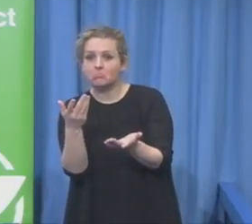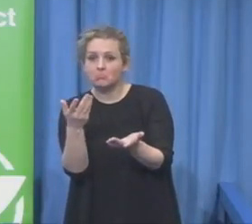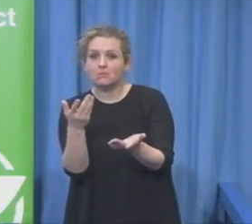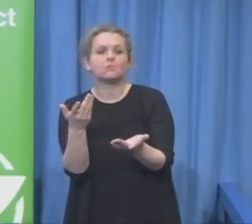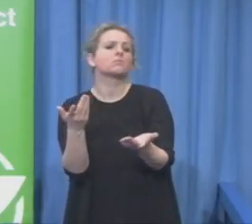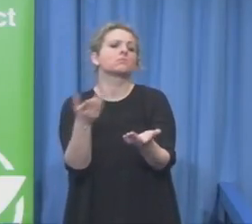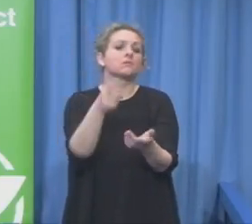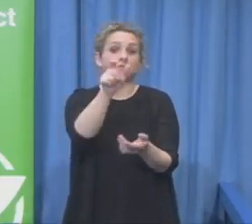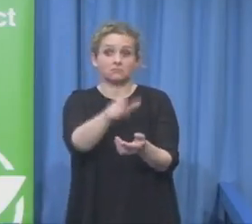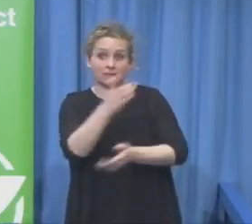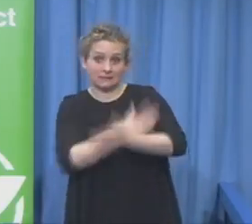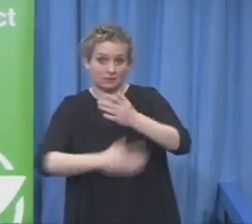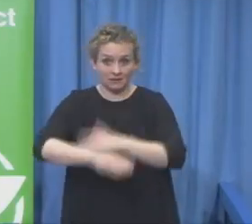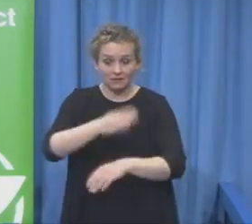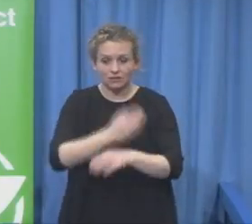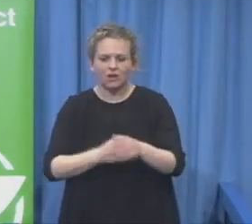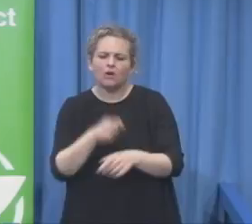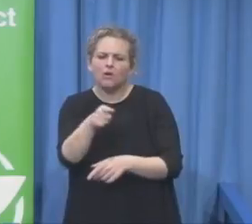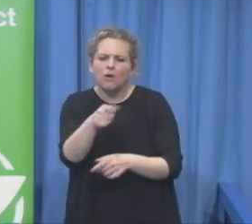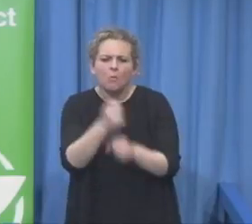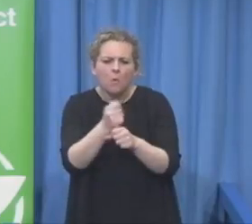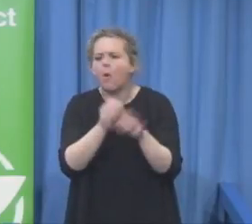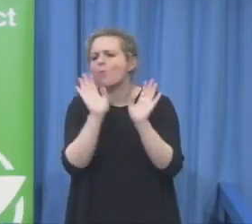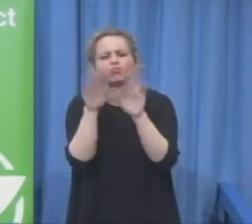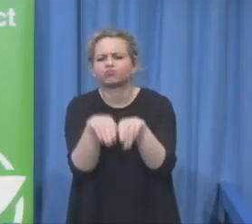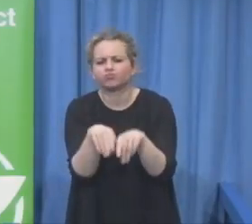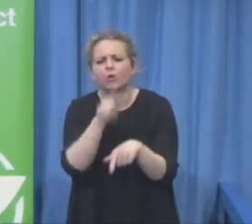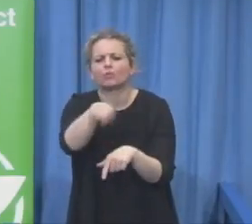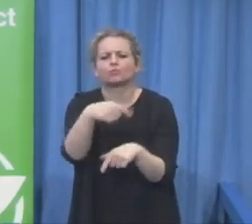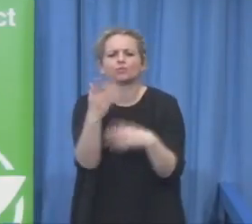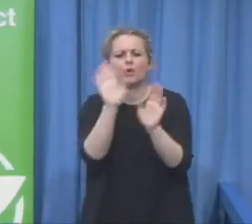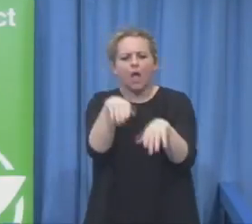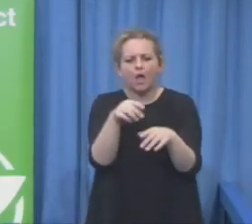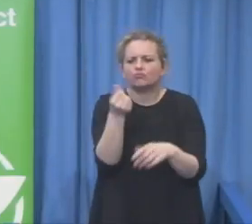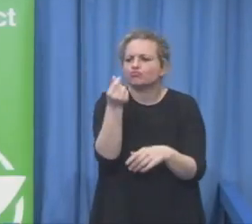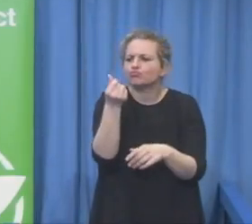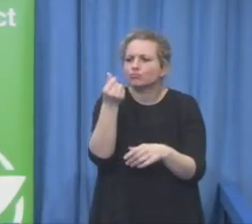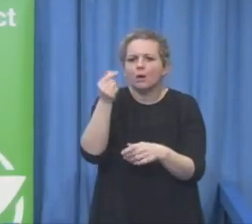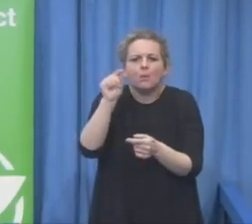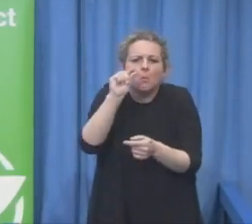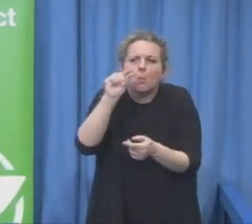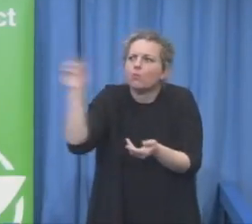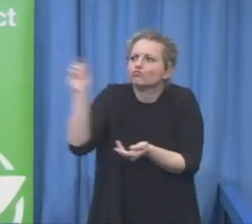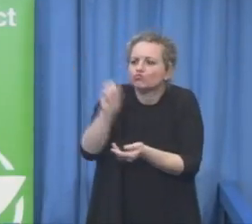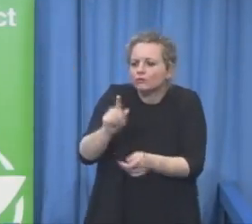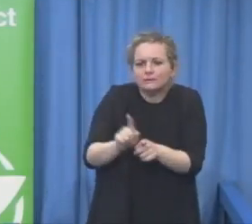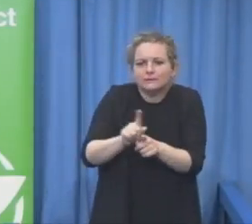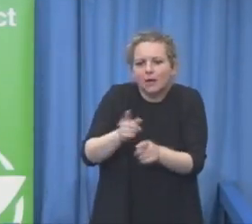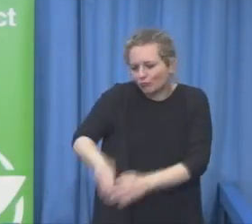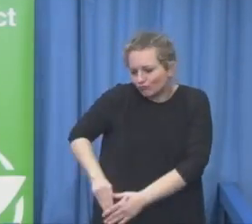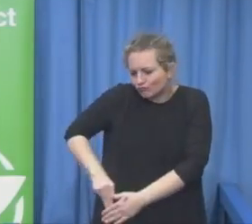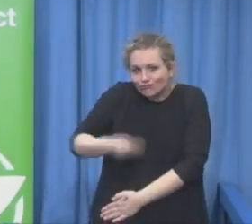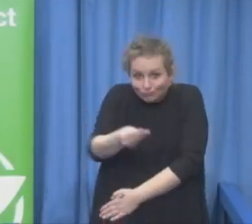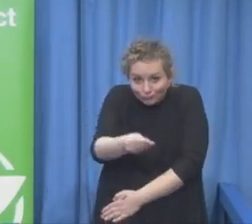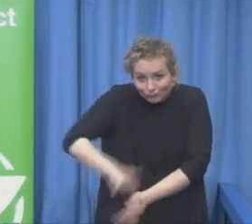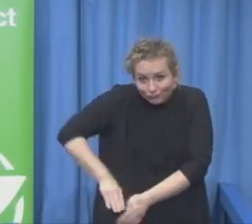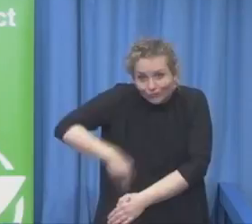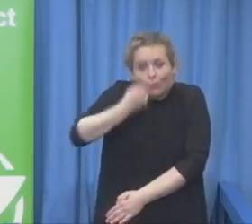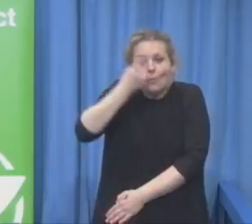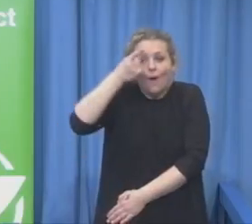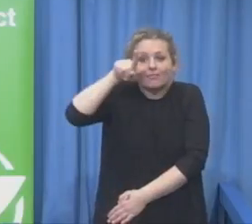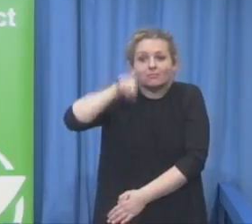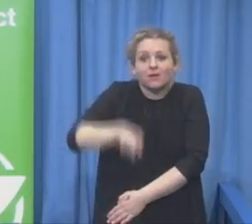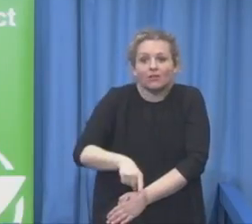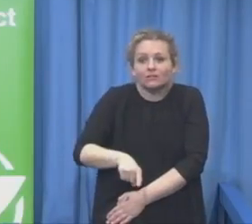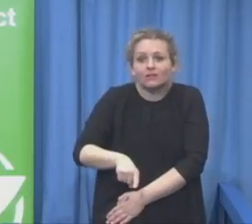the median allowance of this is about 55 euros a month for them here in Austria.